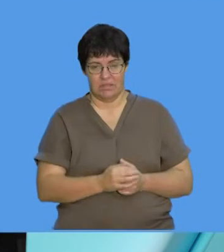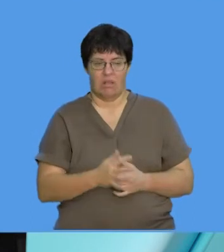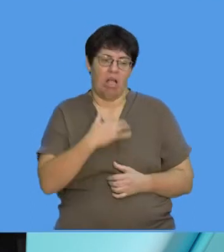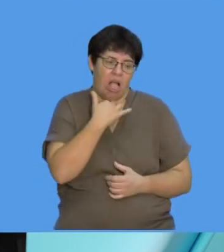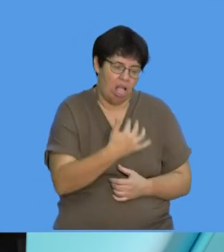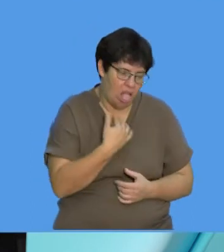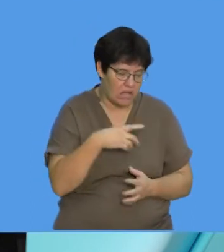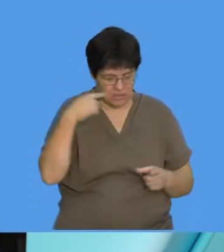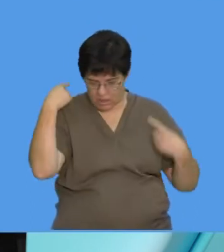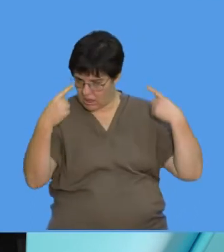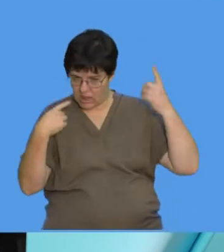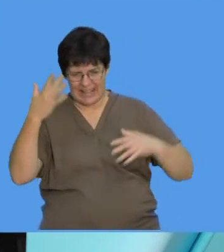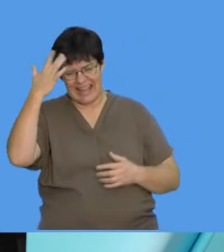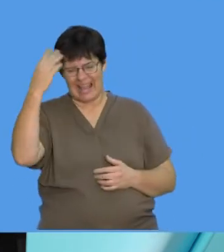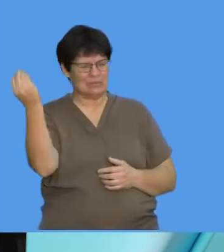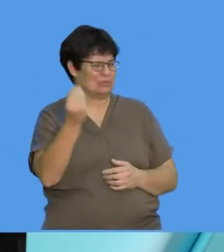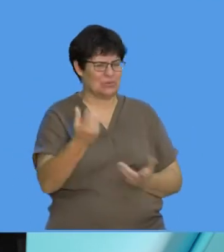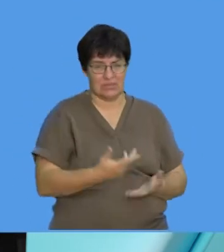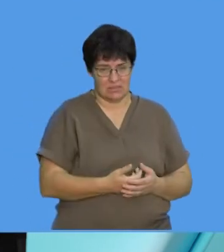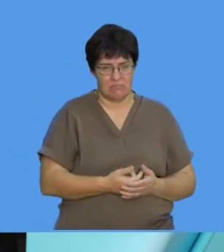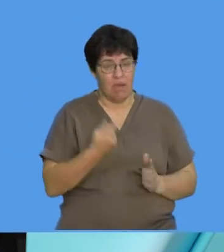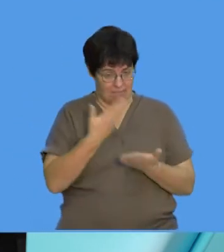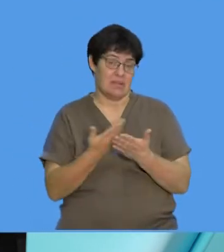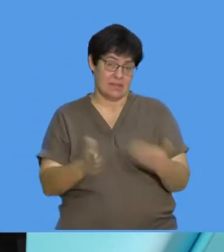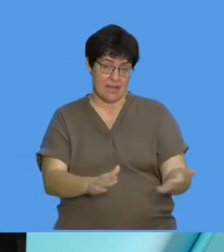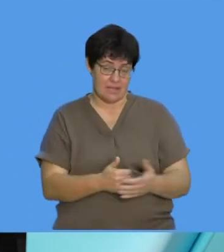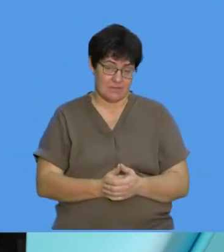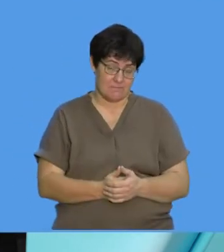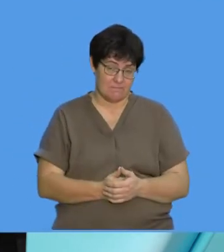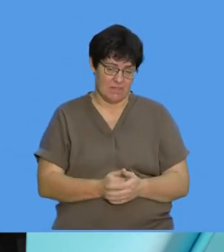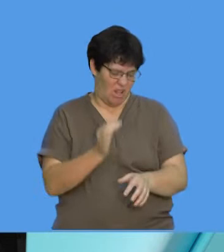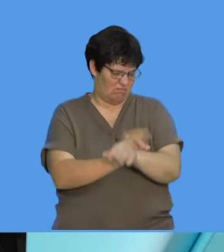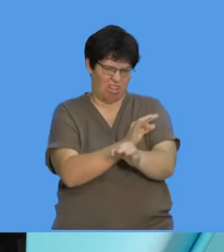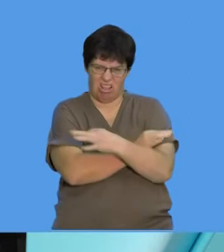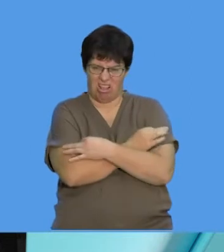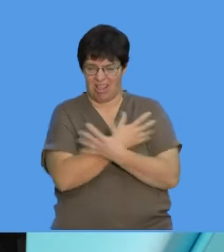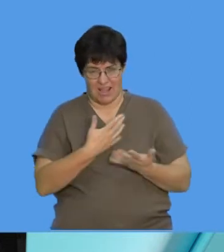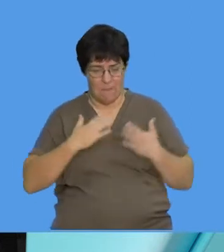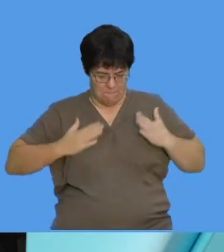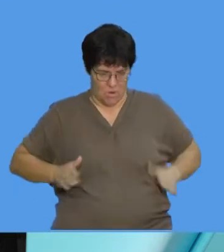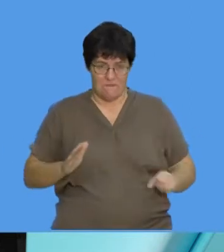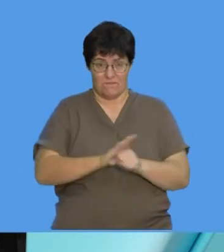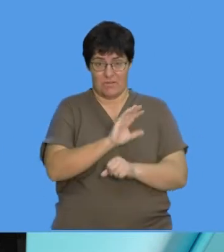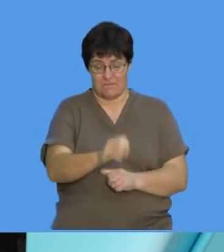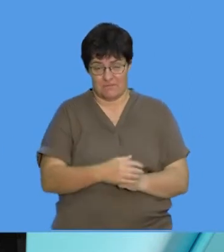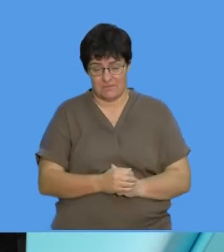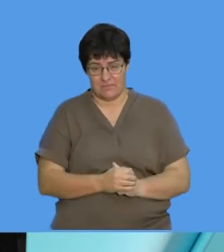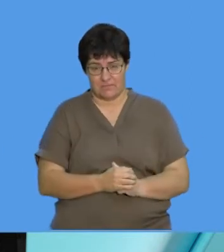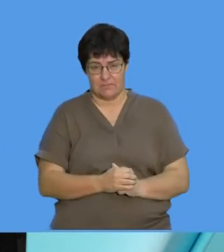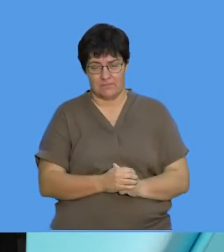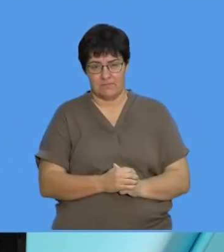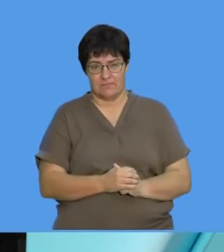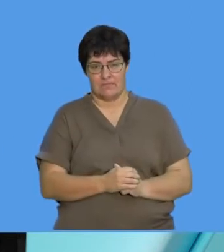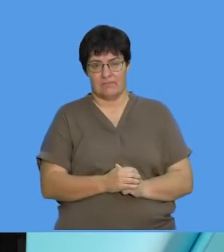right, with the vomiting, the dizziness, their heads, right? You can die from it, okay, and all those sores are over their body, okay?